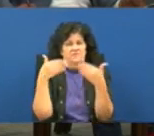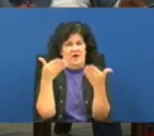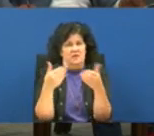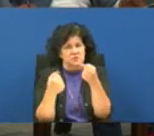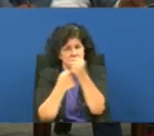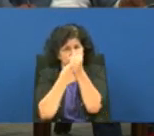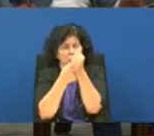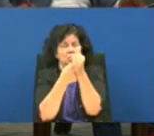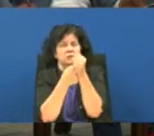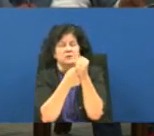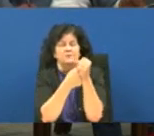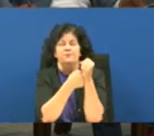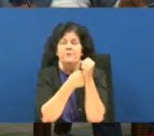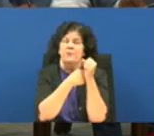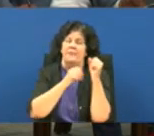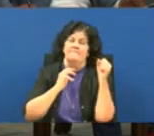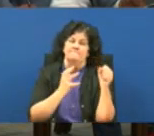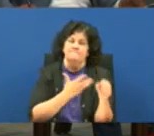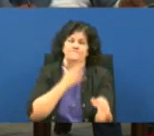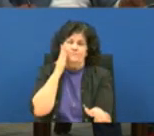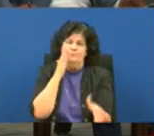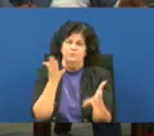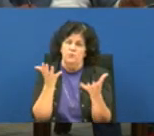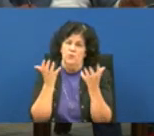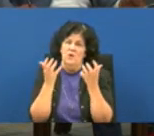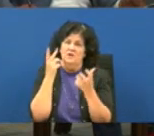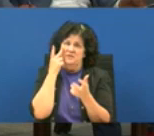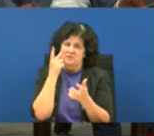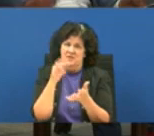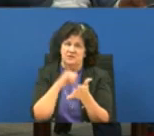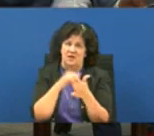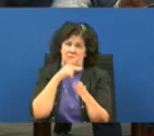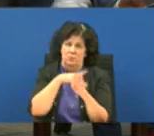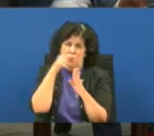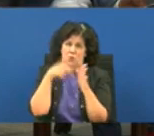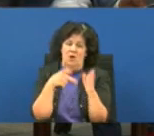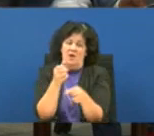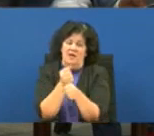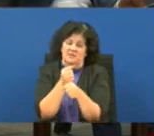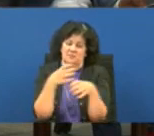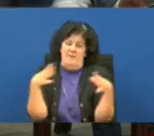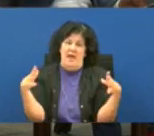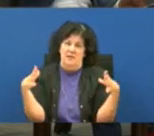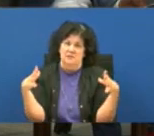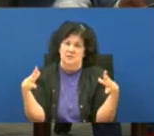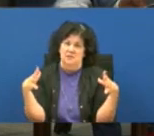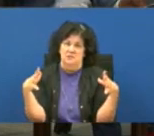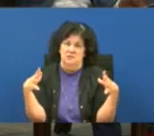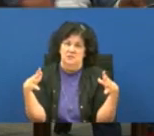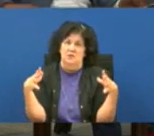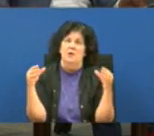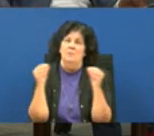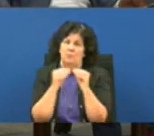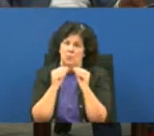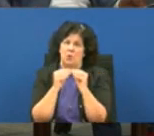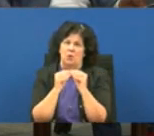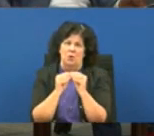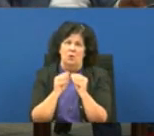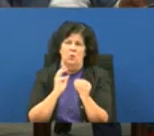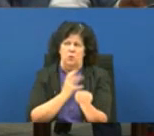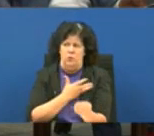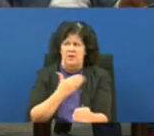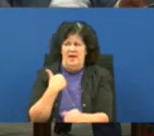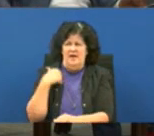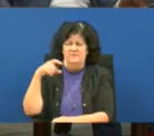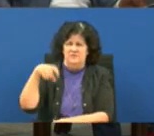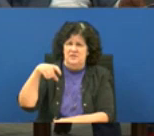supports we would actually like to see this this program expanded a great deal um we have a need um